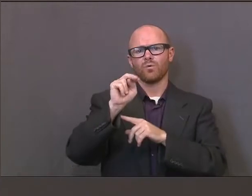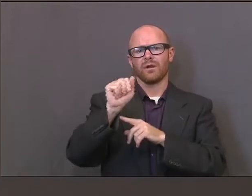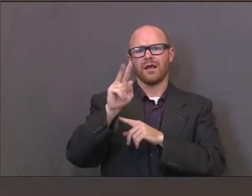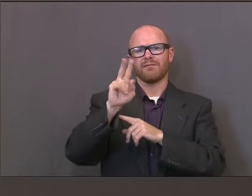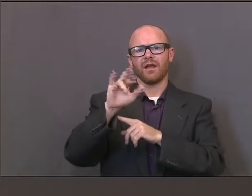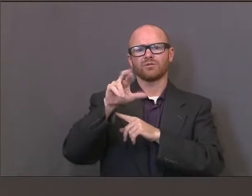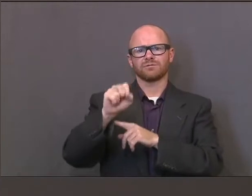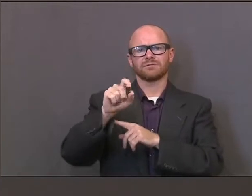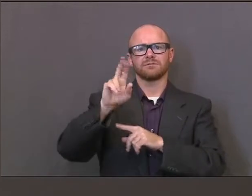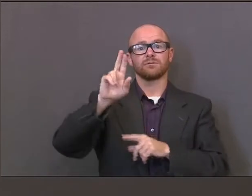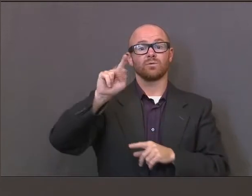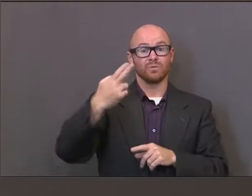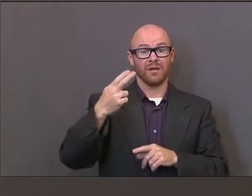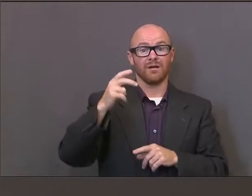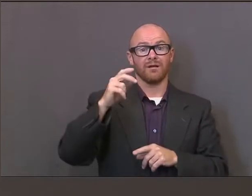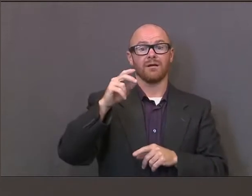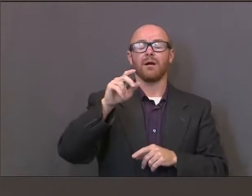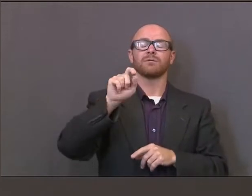.gov.